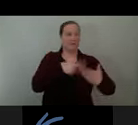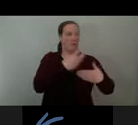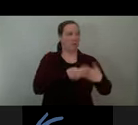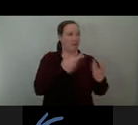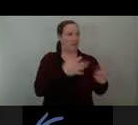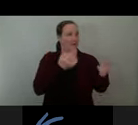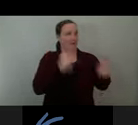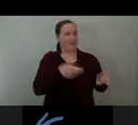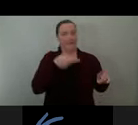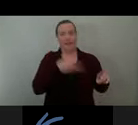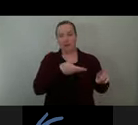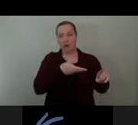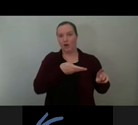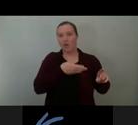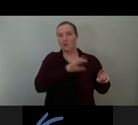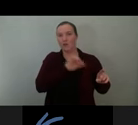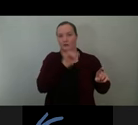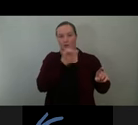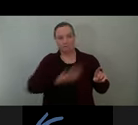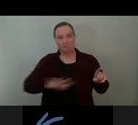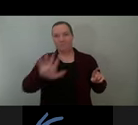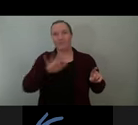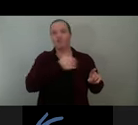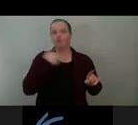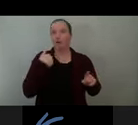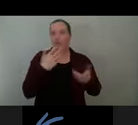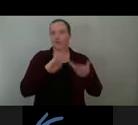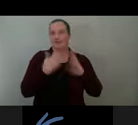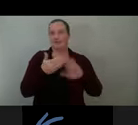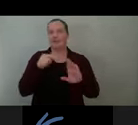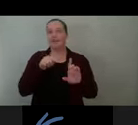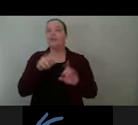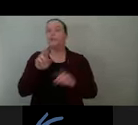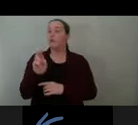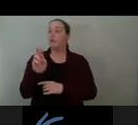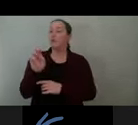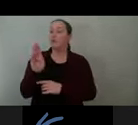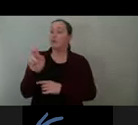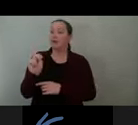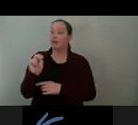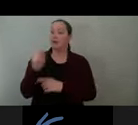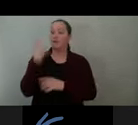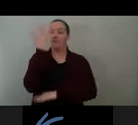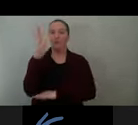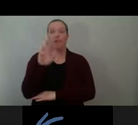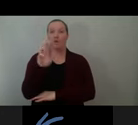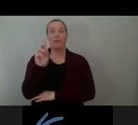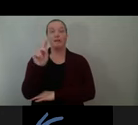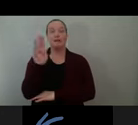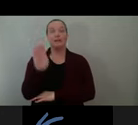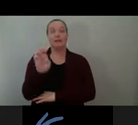throughout the city of Toronto, with their urban forestry team and organisations like Trees for Life.